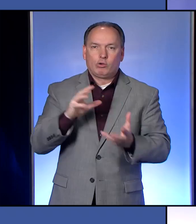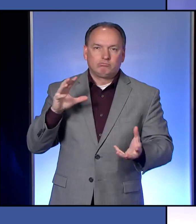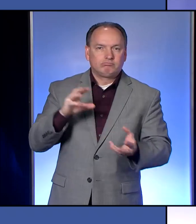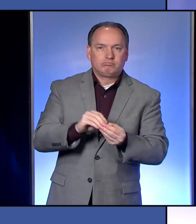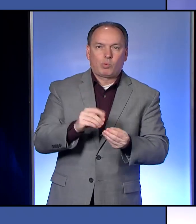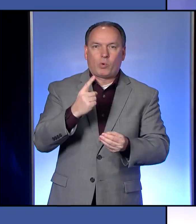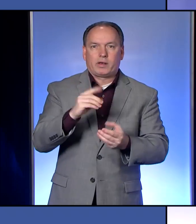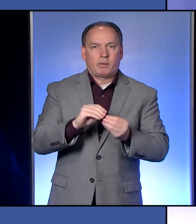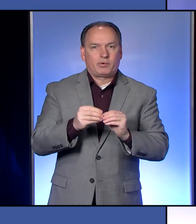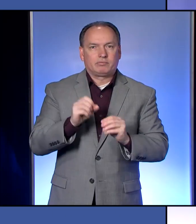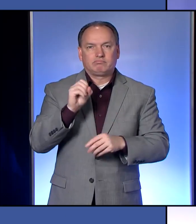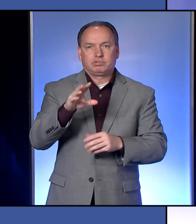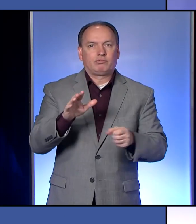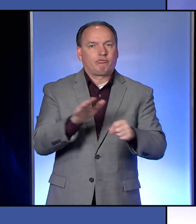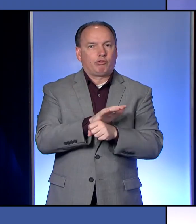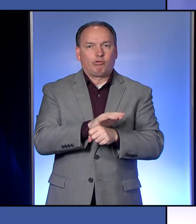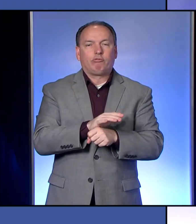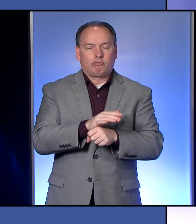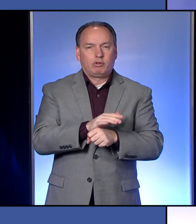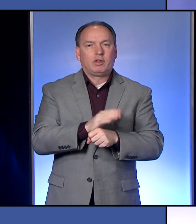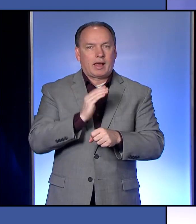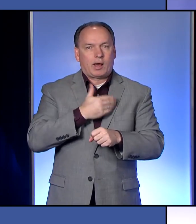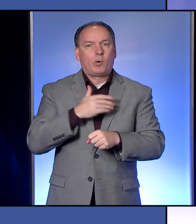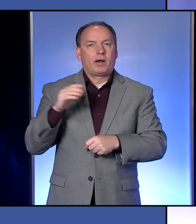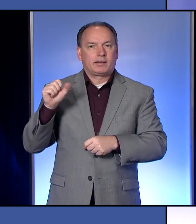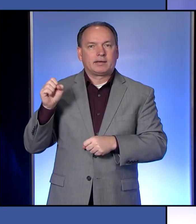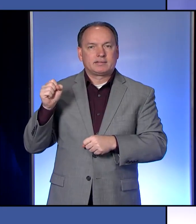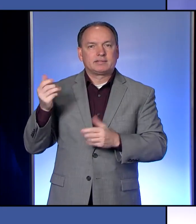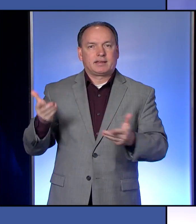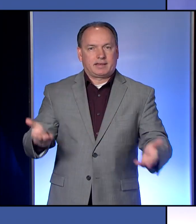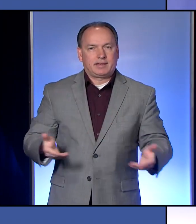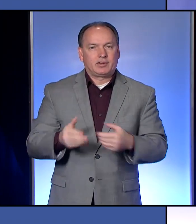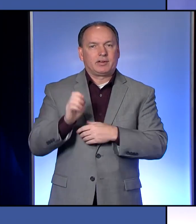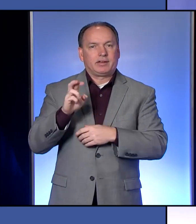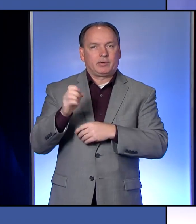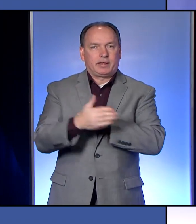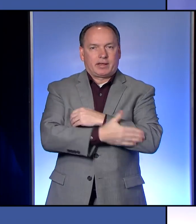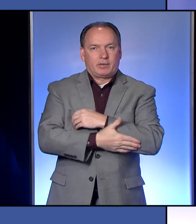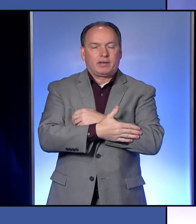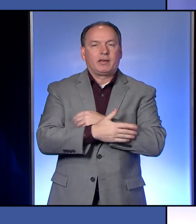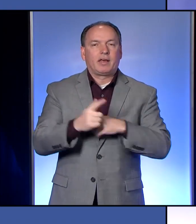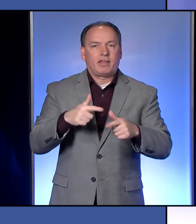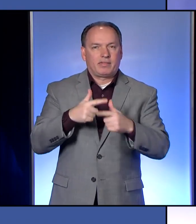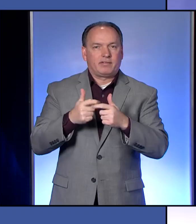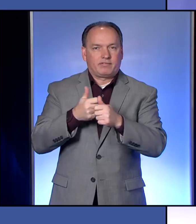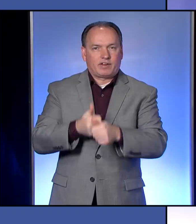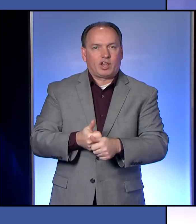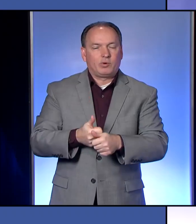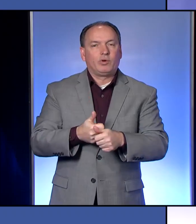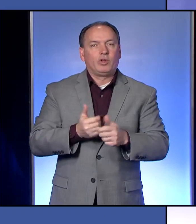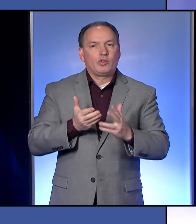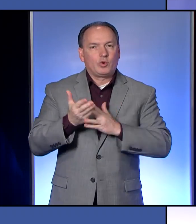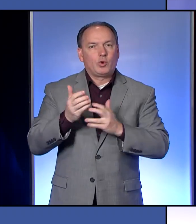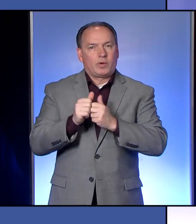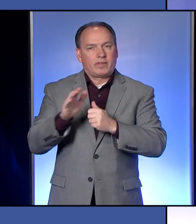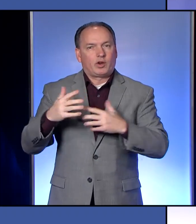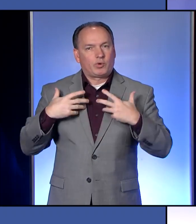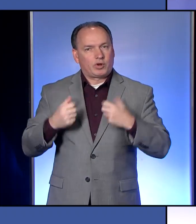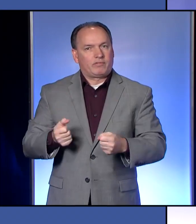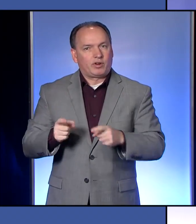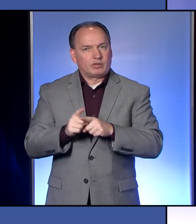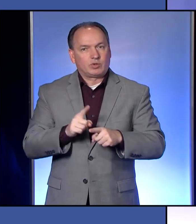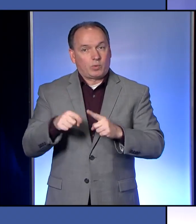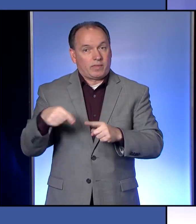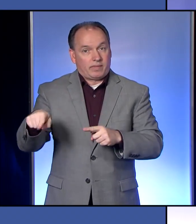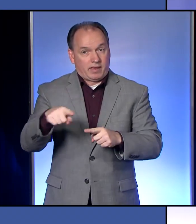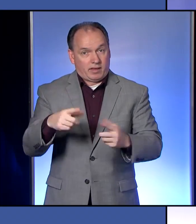give a full number of these are our cases in Erie County. And then we're following through on the recovery from those people too. So when